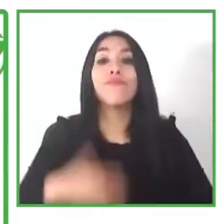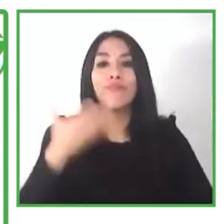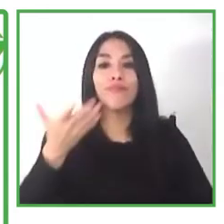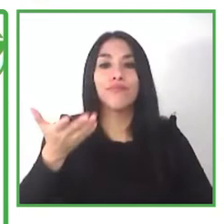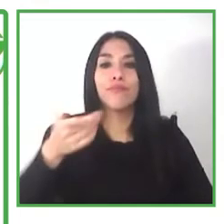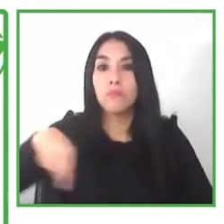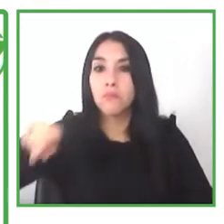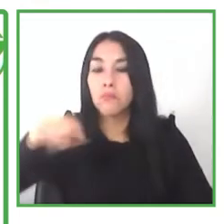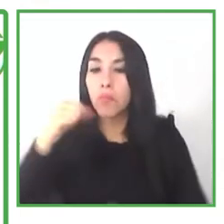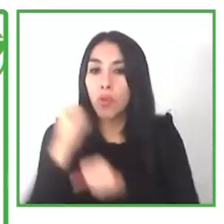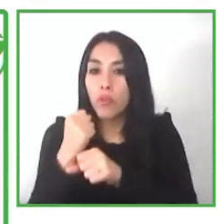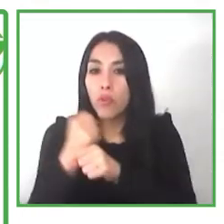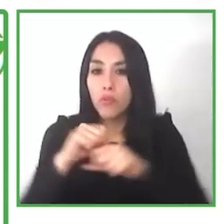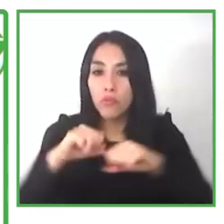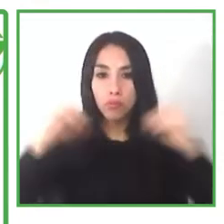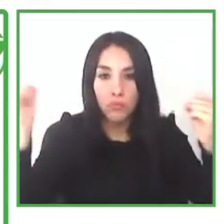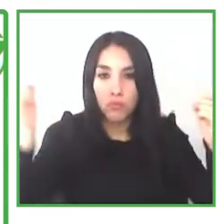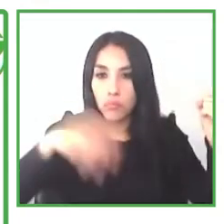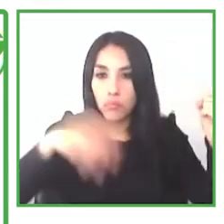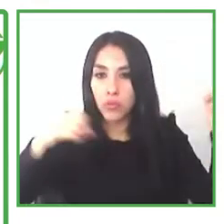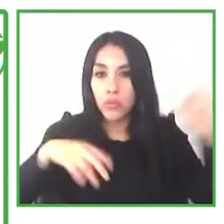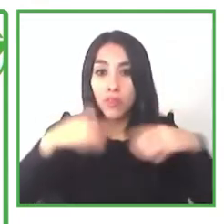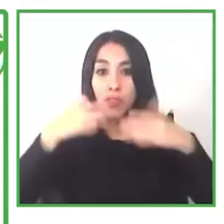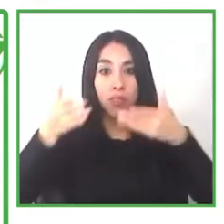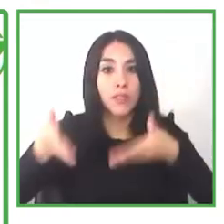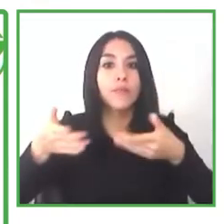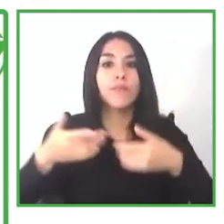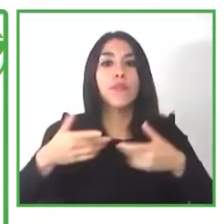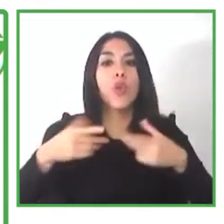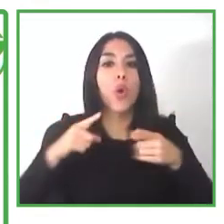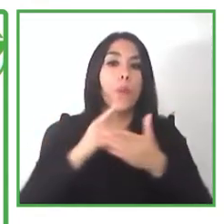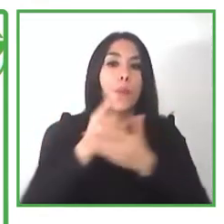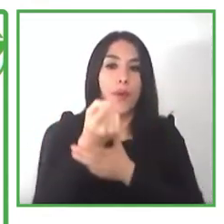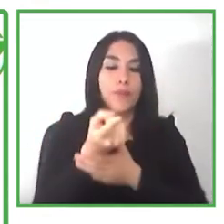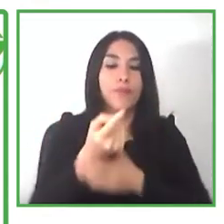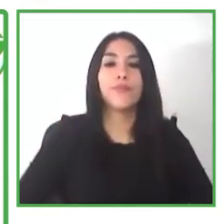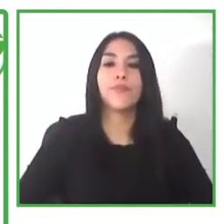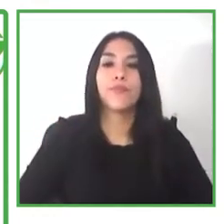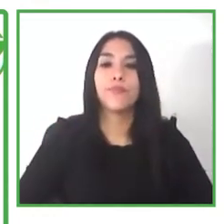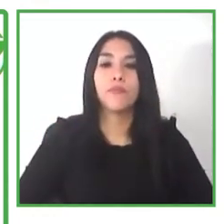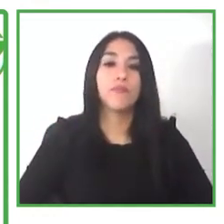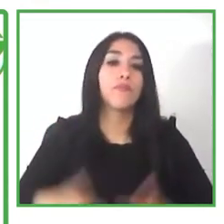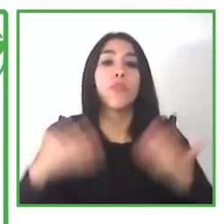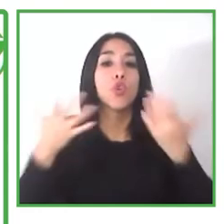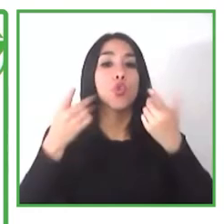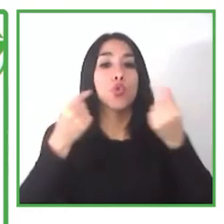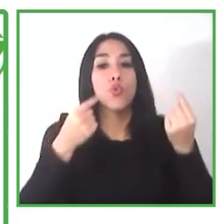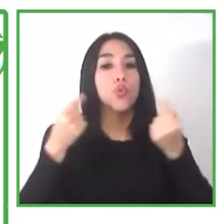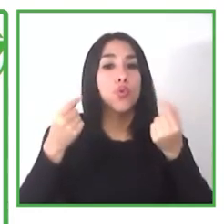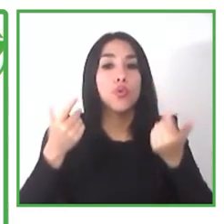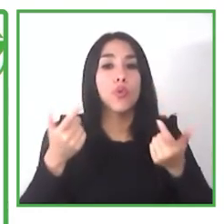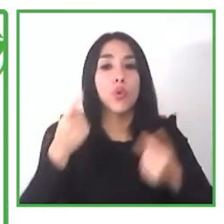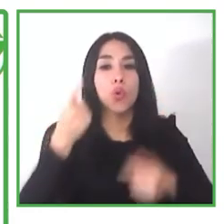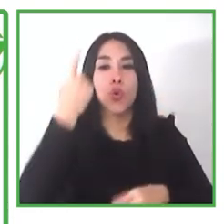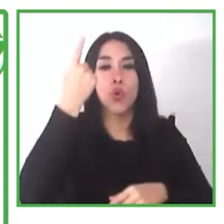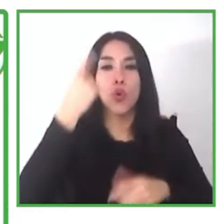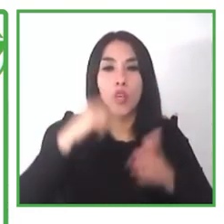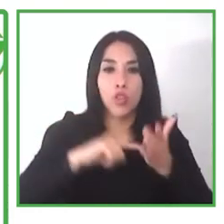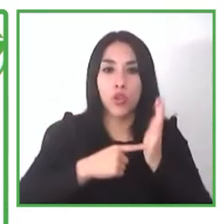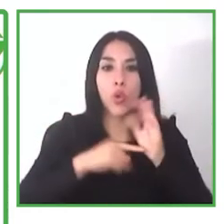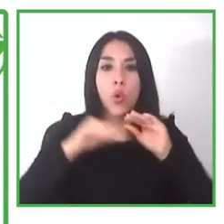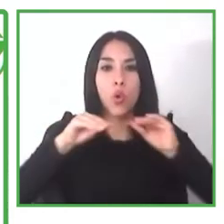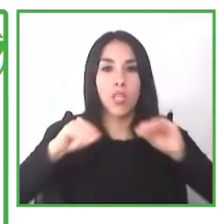to make a technique an educational technique for this a role but what happened uh next